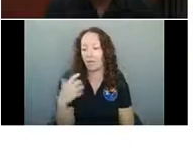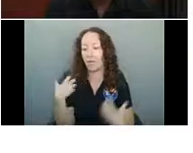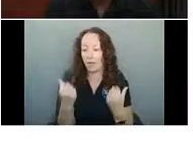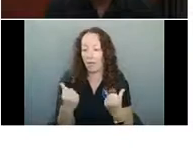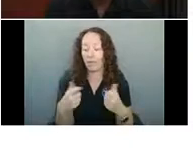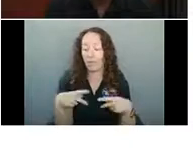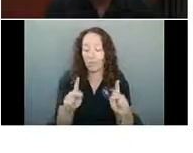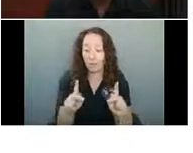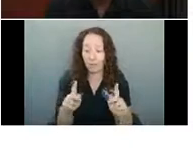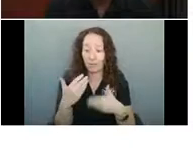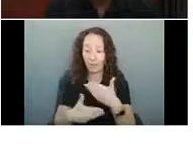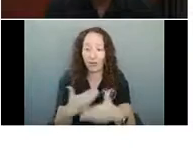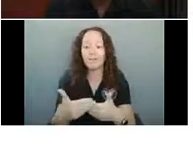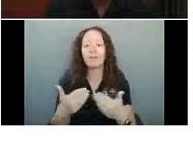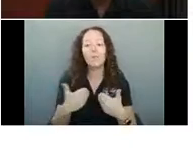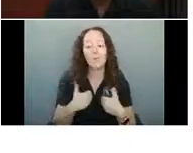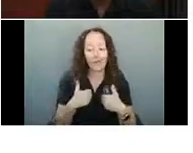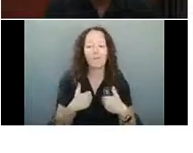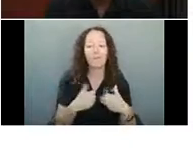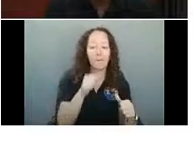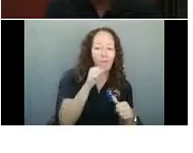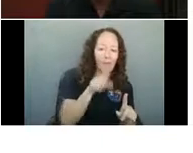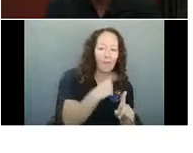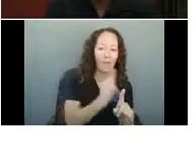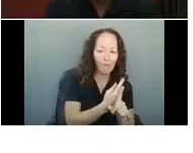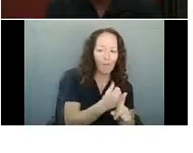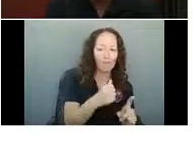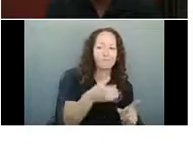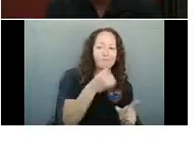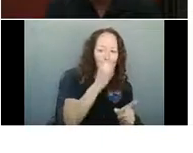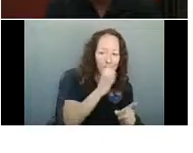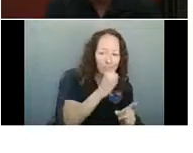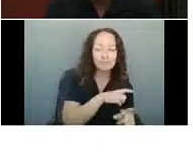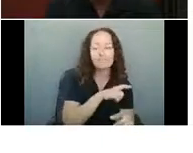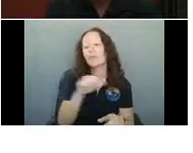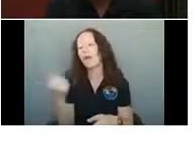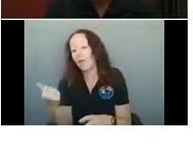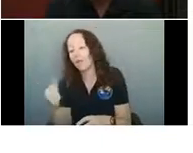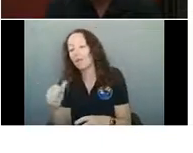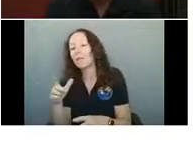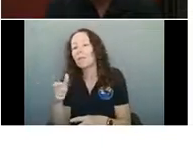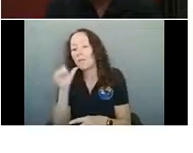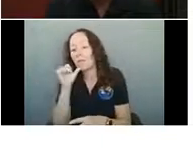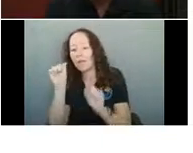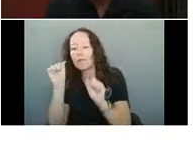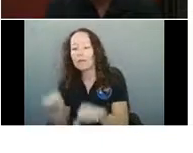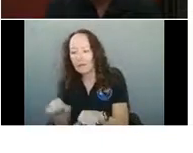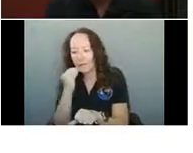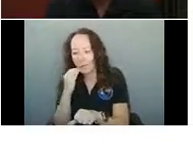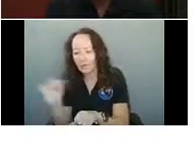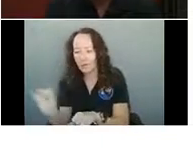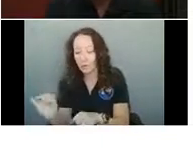ones that are permitted to have bar food. And so that is one caveat now is that if you're permitted